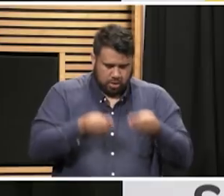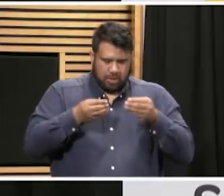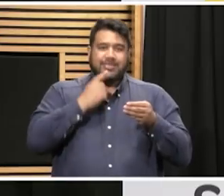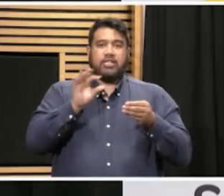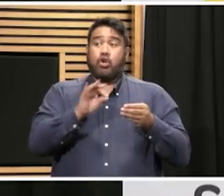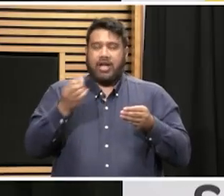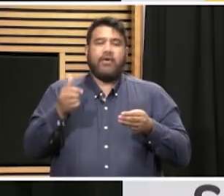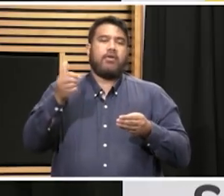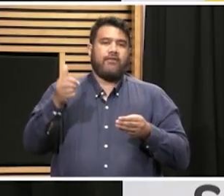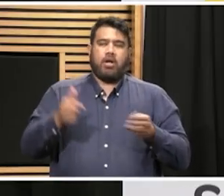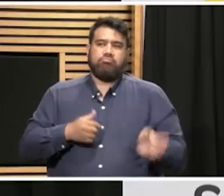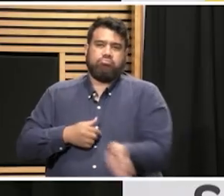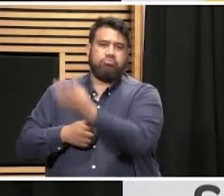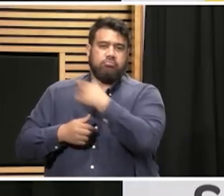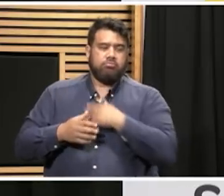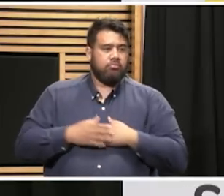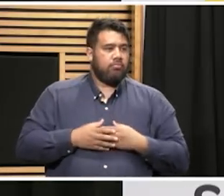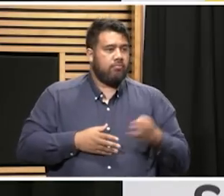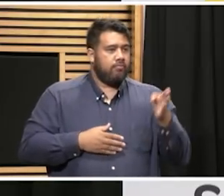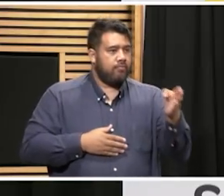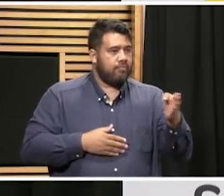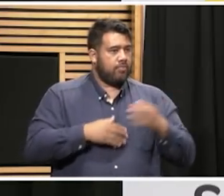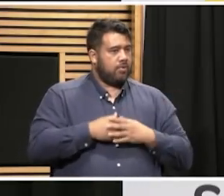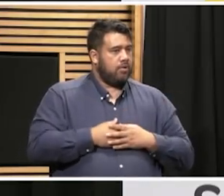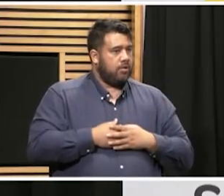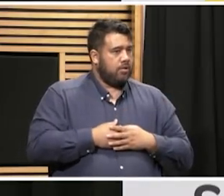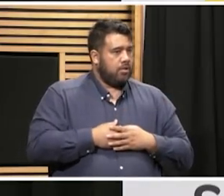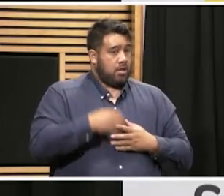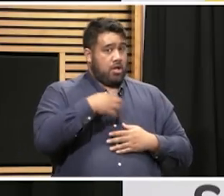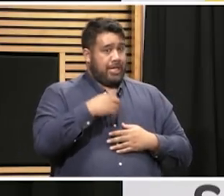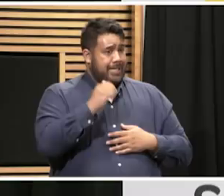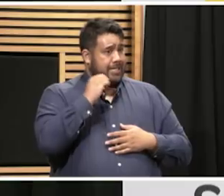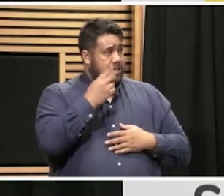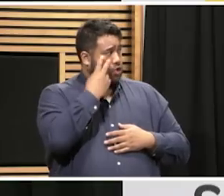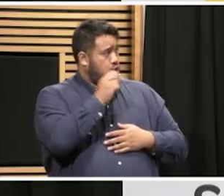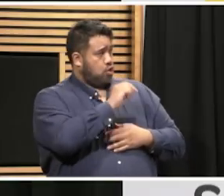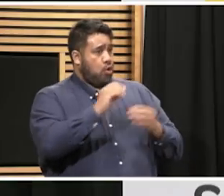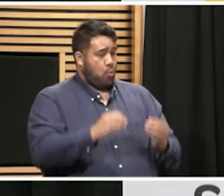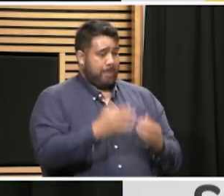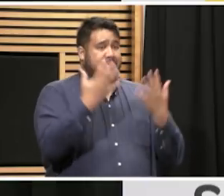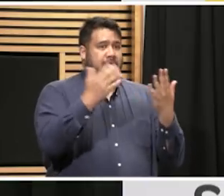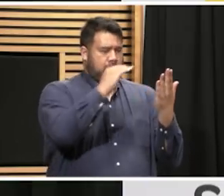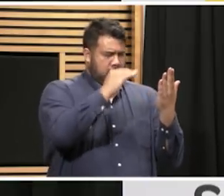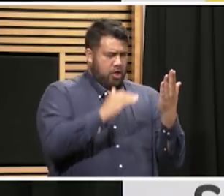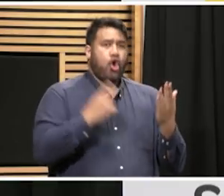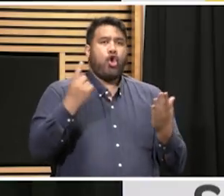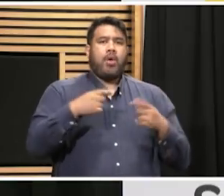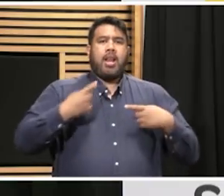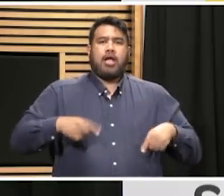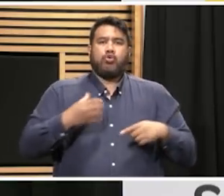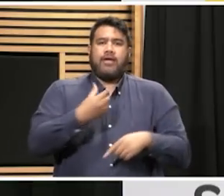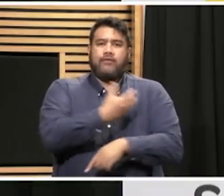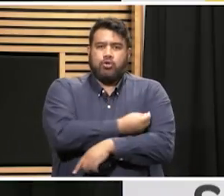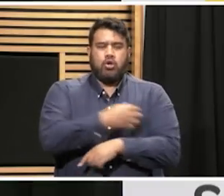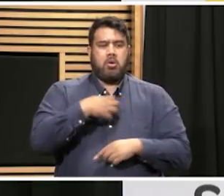How many cases fall into that? There was an update to the website yesterday on who's eligible but there are still people like